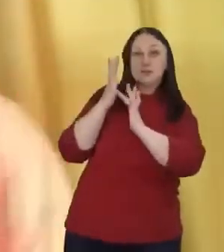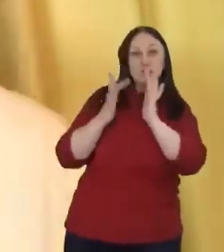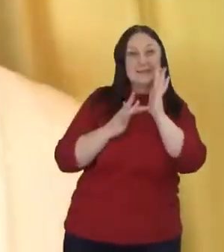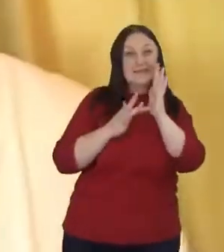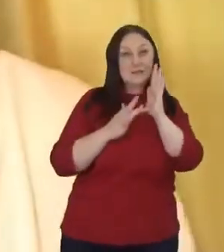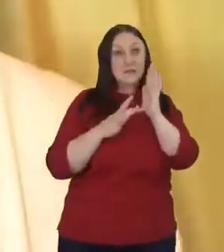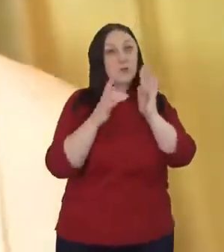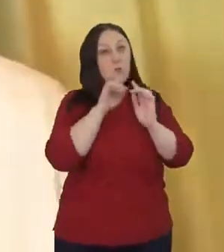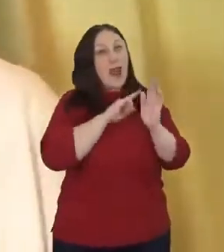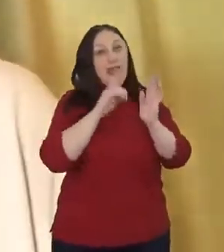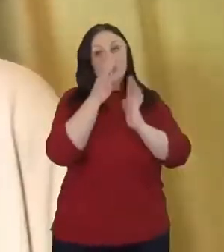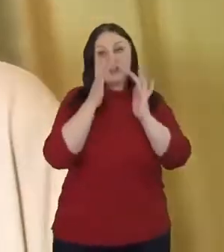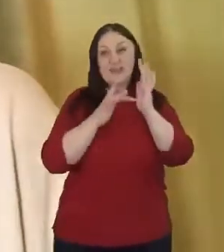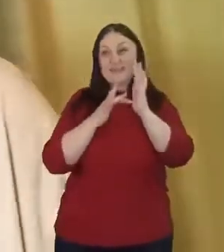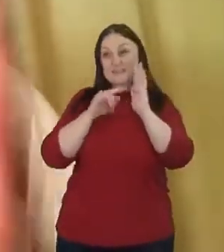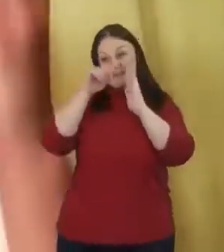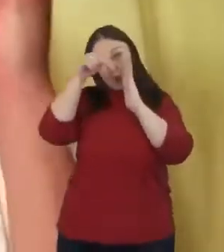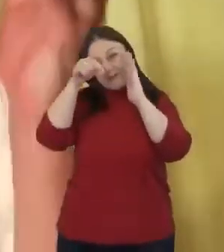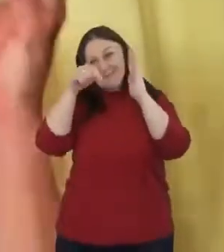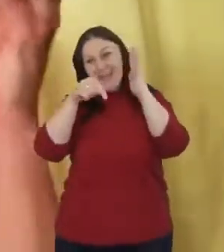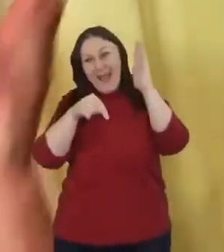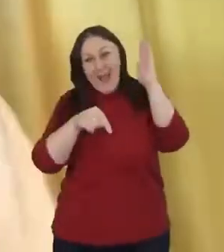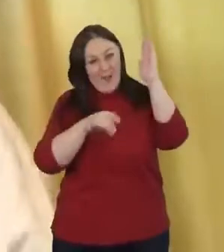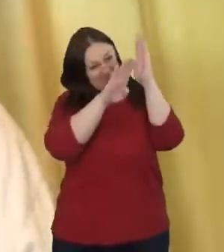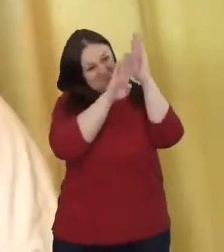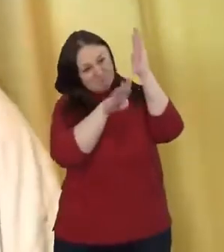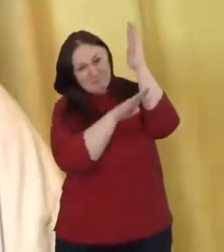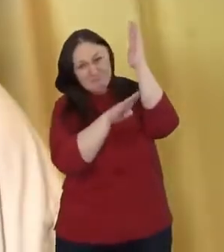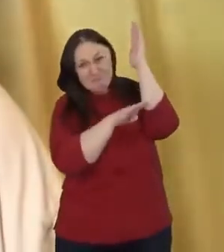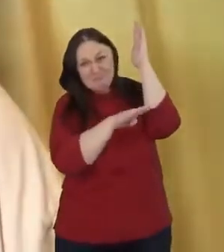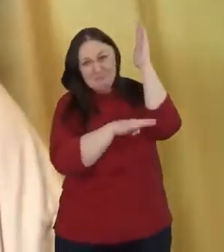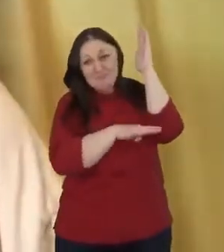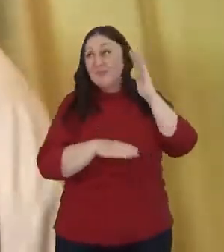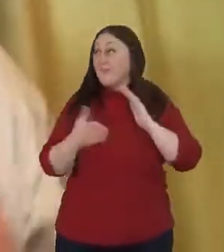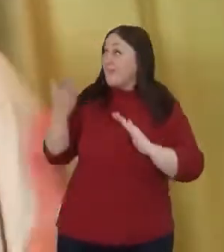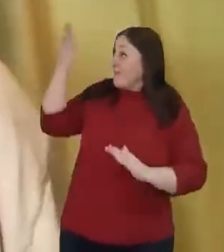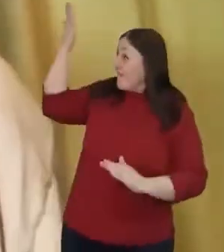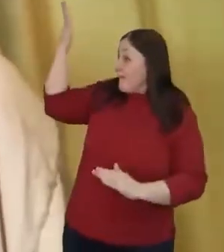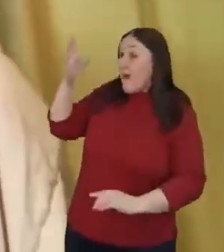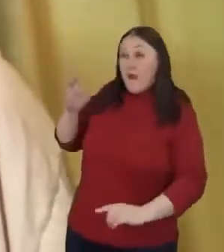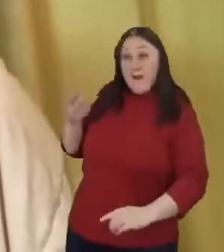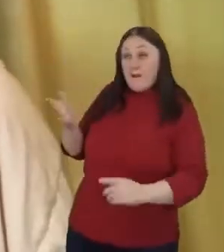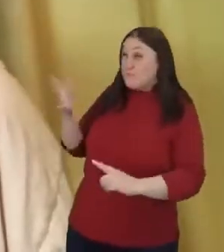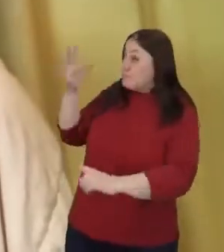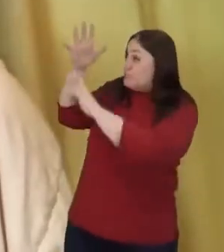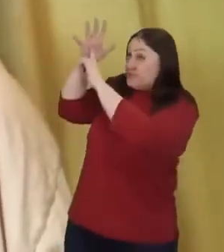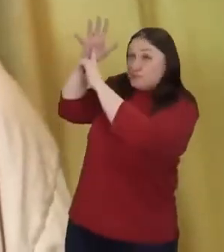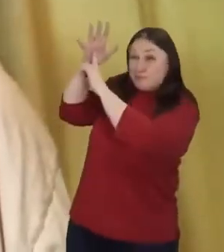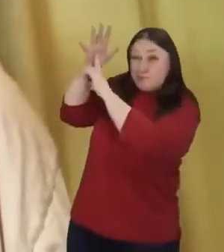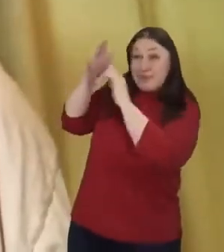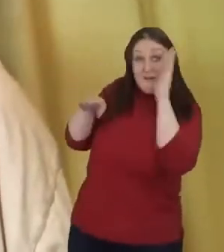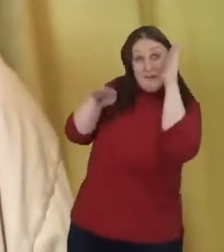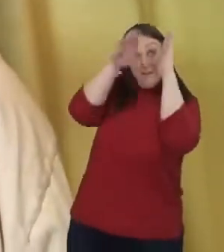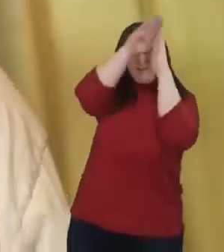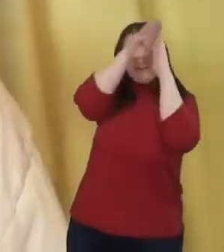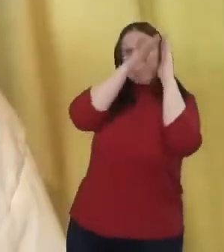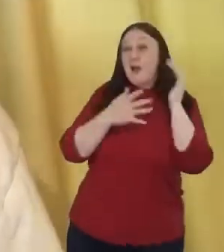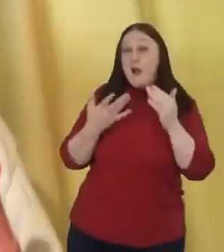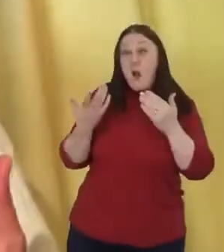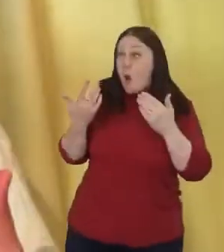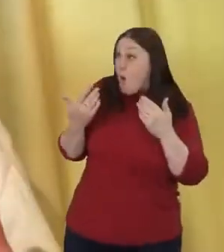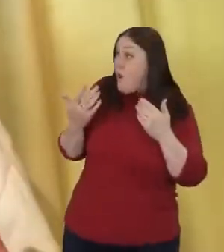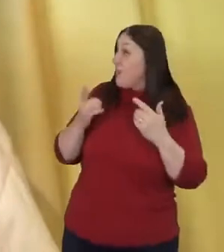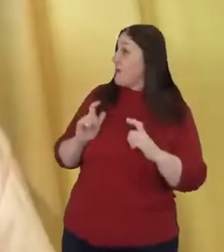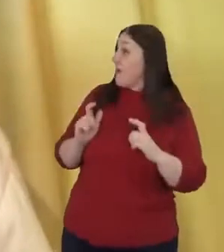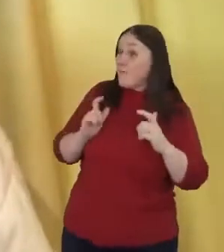look at Jesus, you see a God who left all the comfort of heaven to join the struggle here on earth, right? One